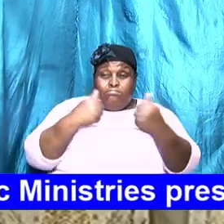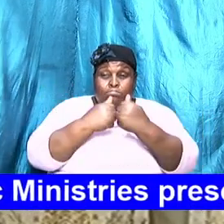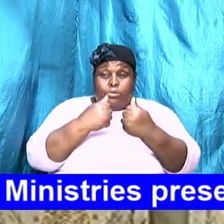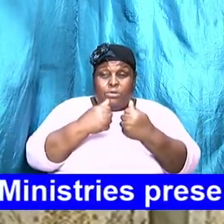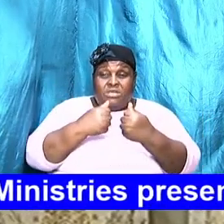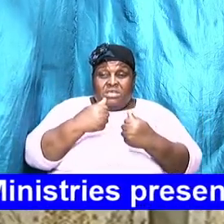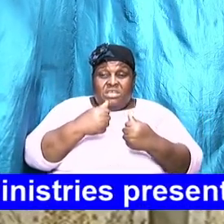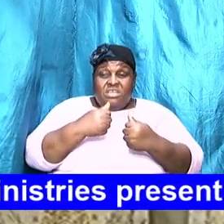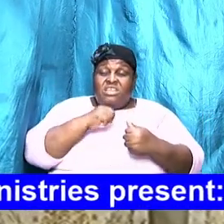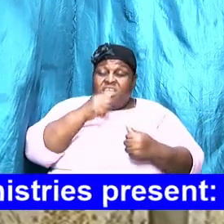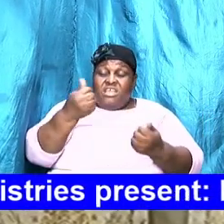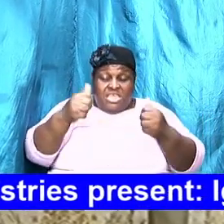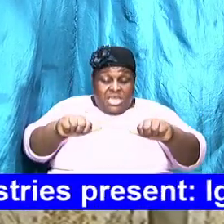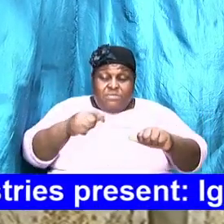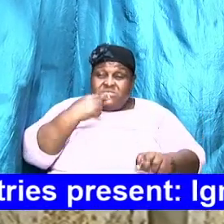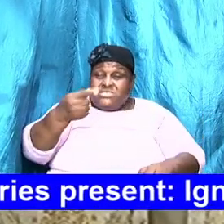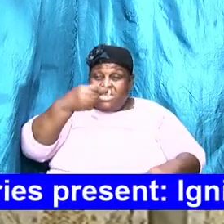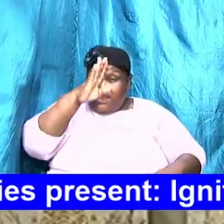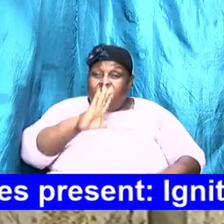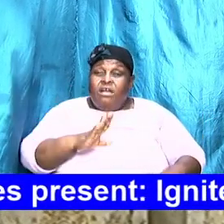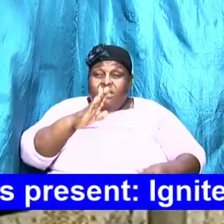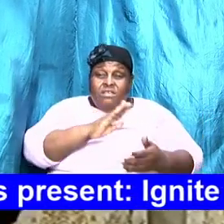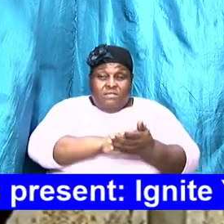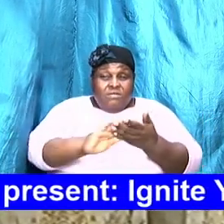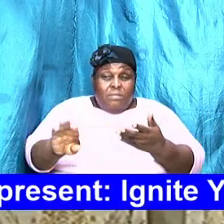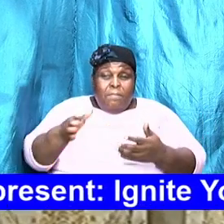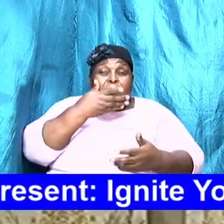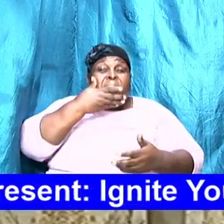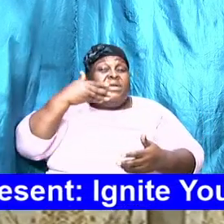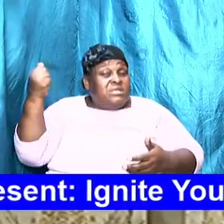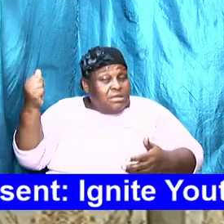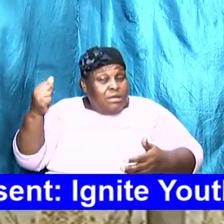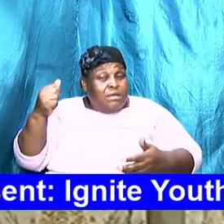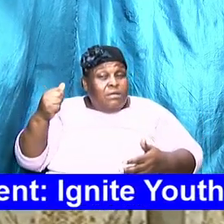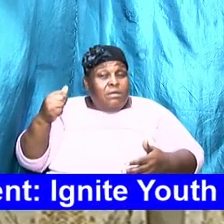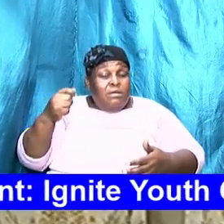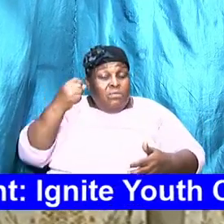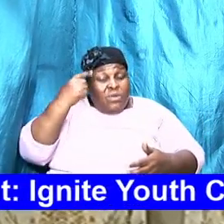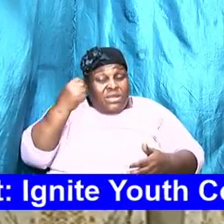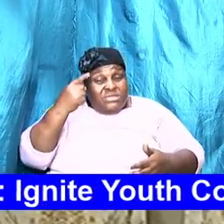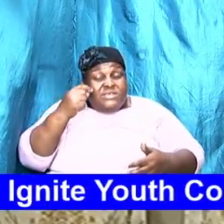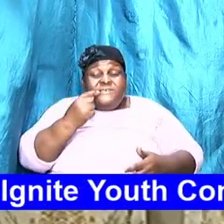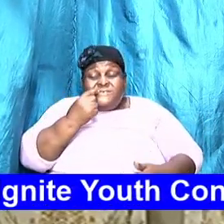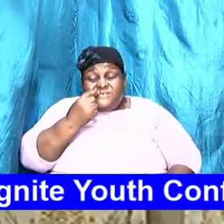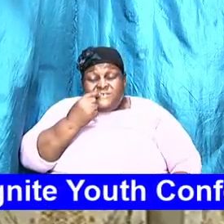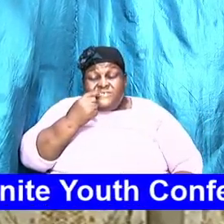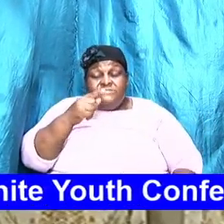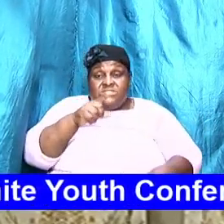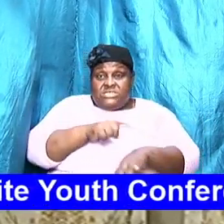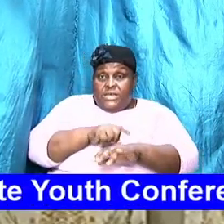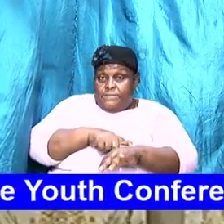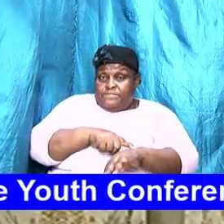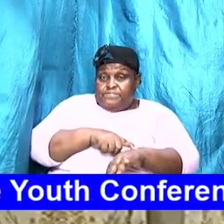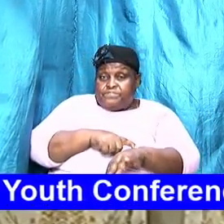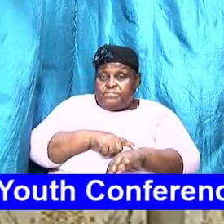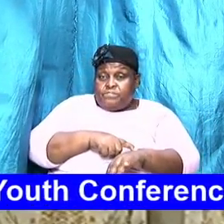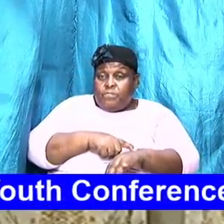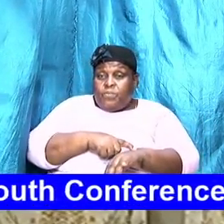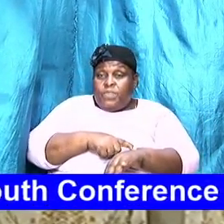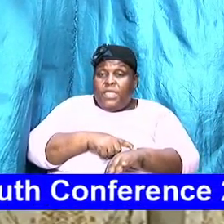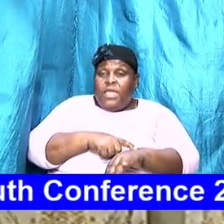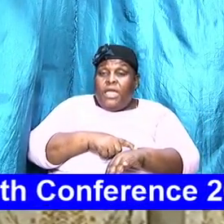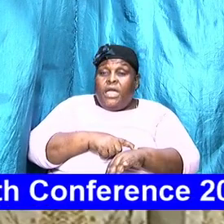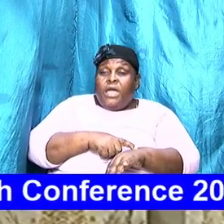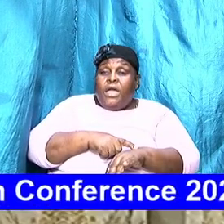it is better we understand the seriousness of the hour the seriousness of the moment and move to